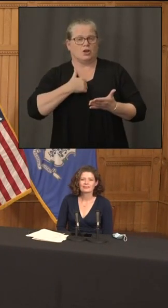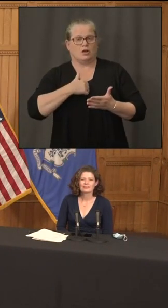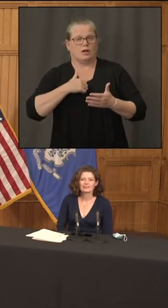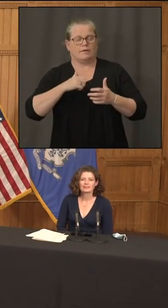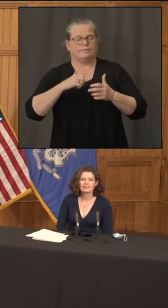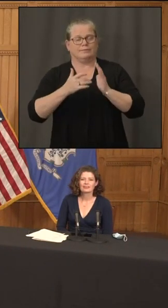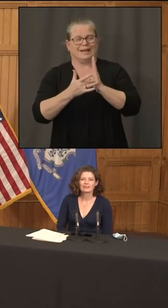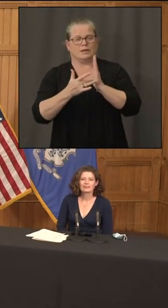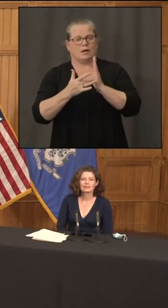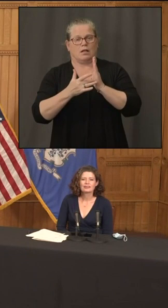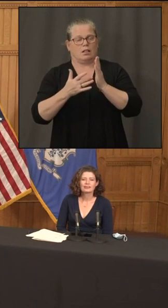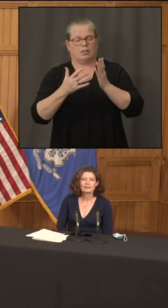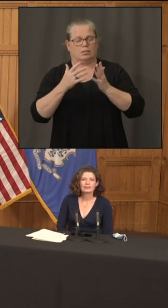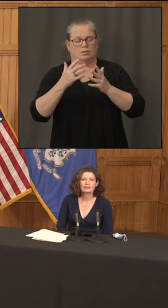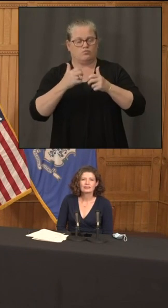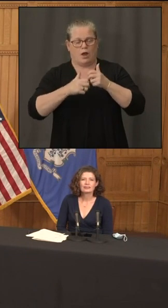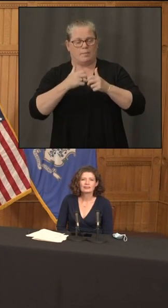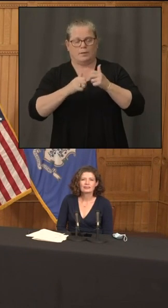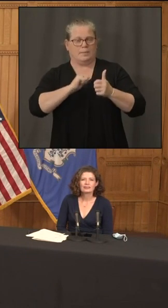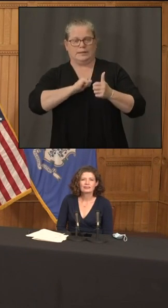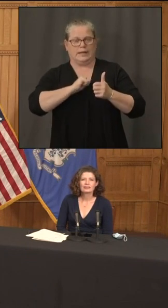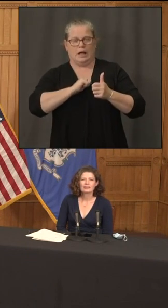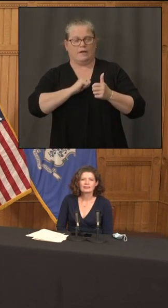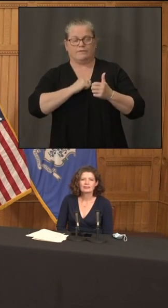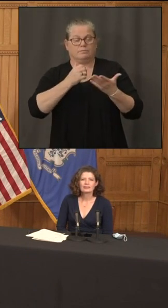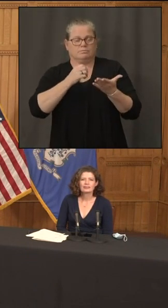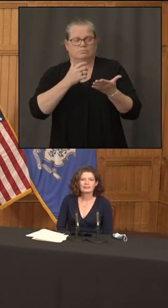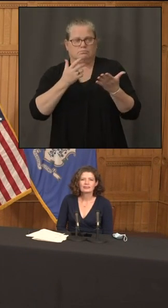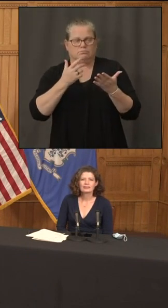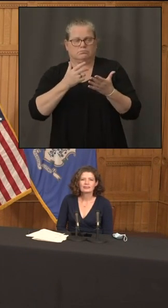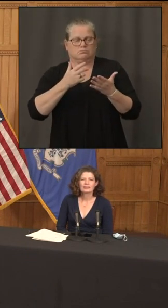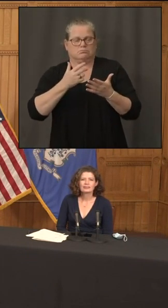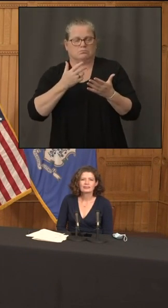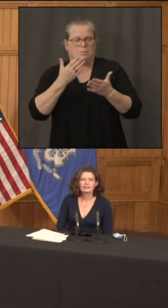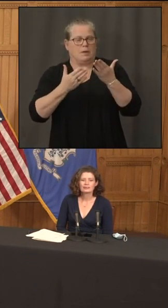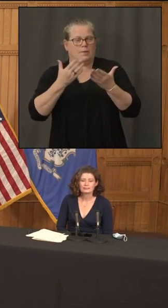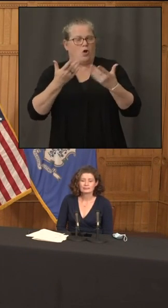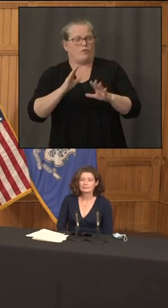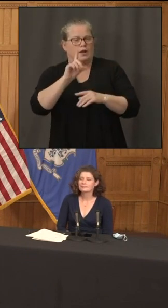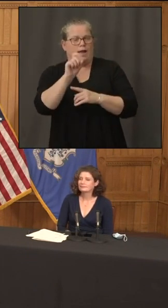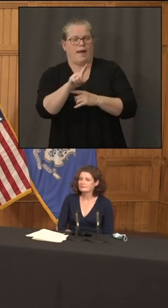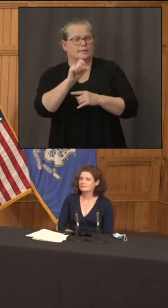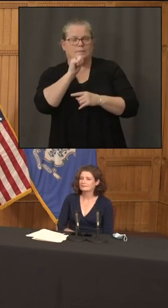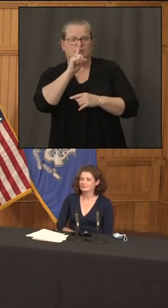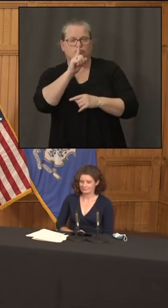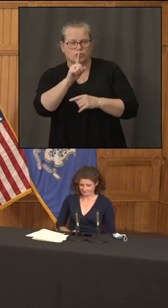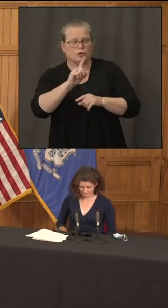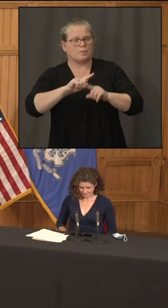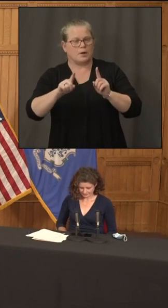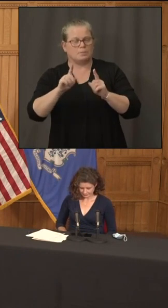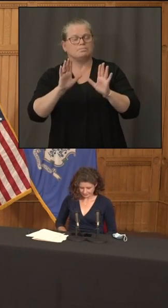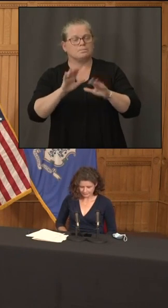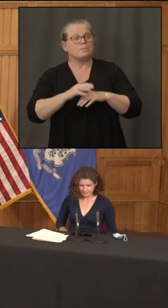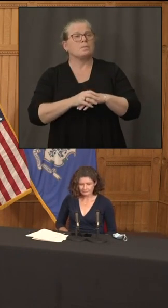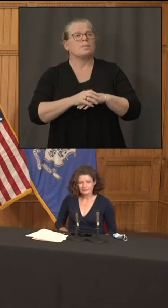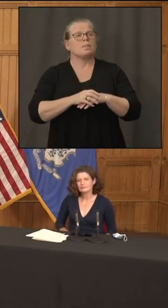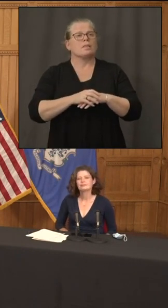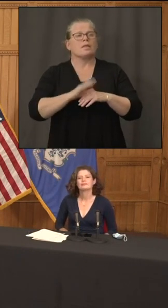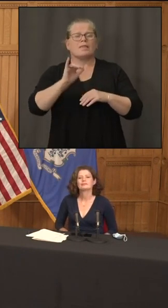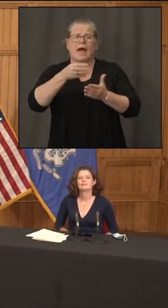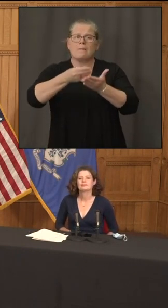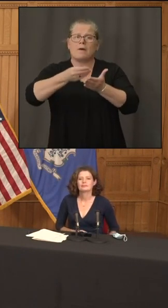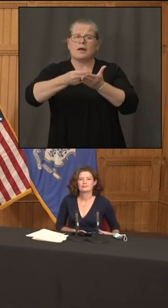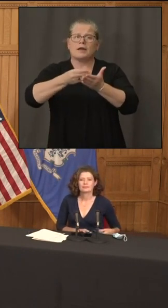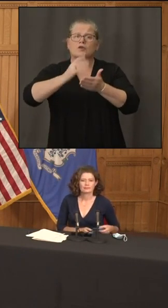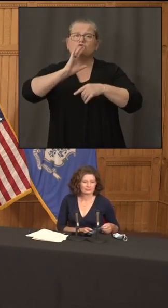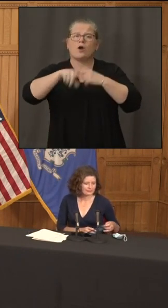was asked but when it comes to the the money for education um how did you come up with the number